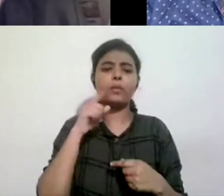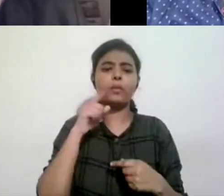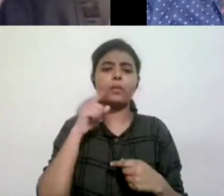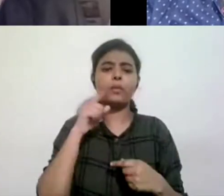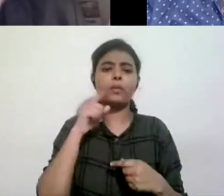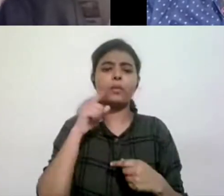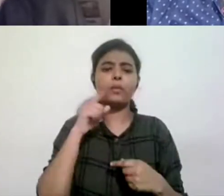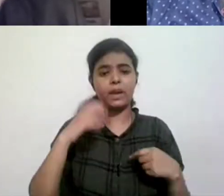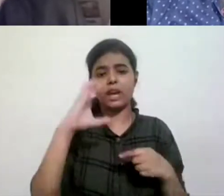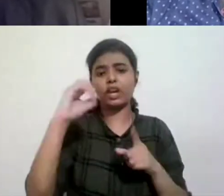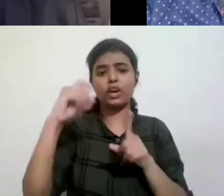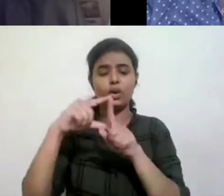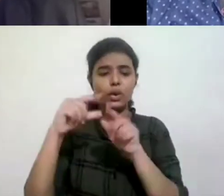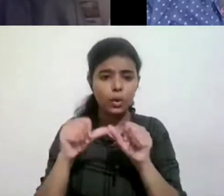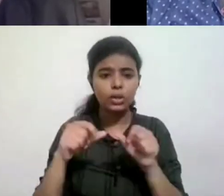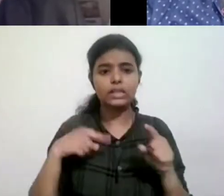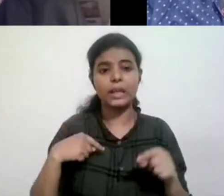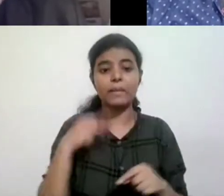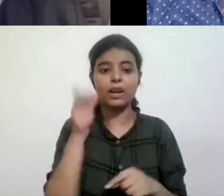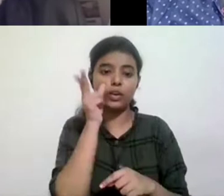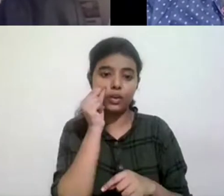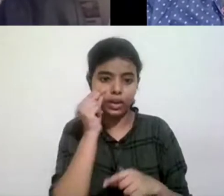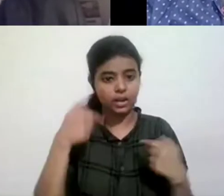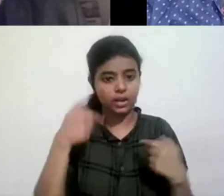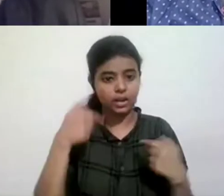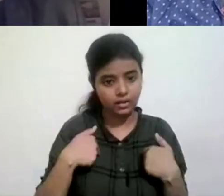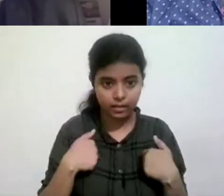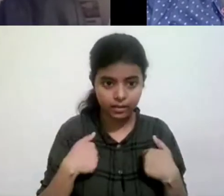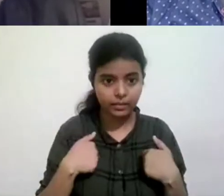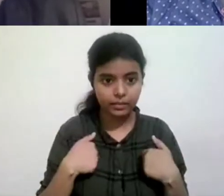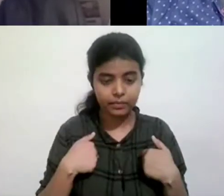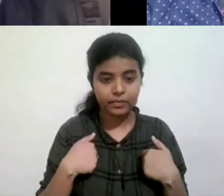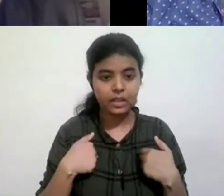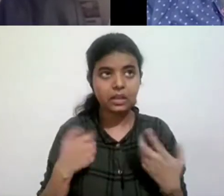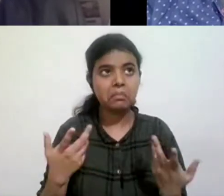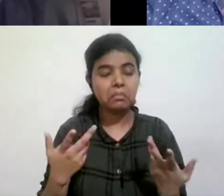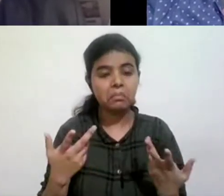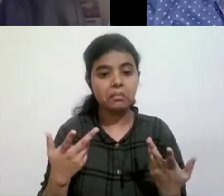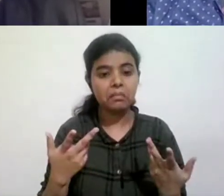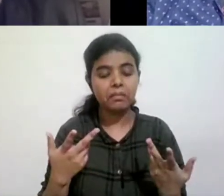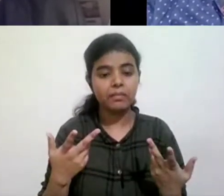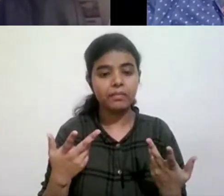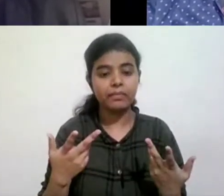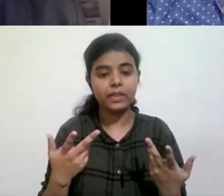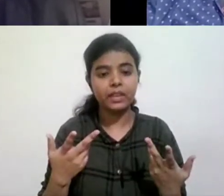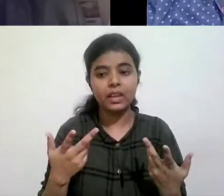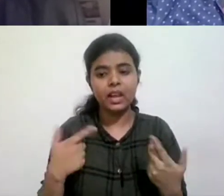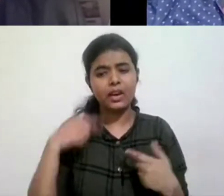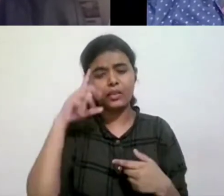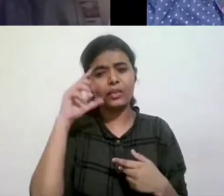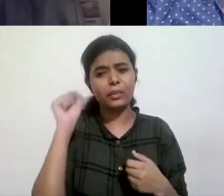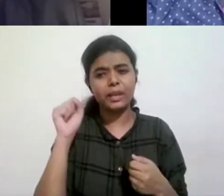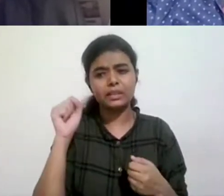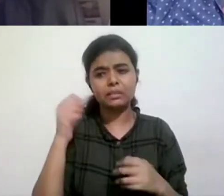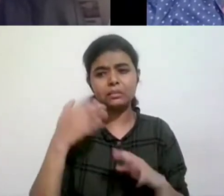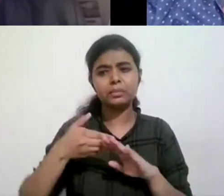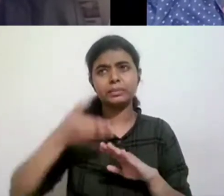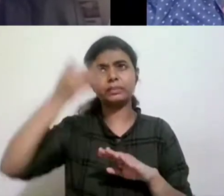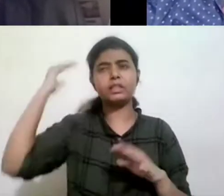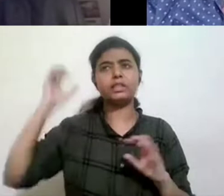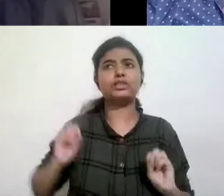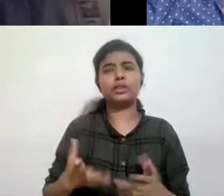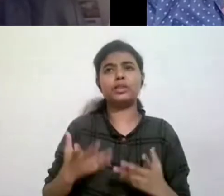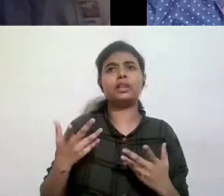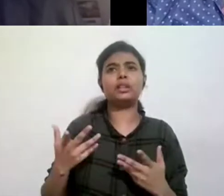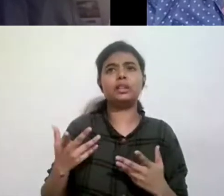am a color. That is something that I am, but I'm not, you know, and I, and I remember way back in the beginning, I